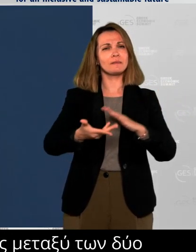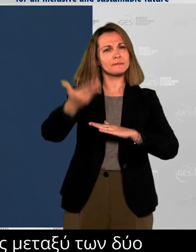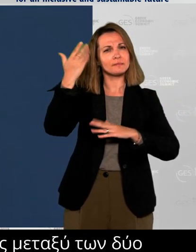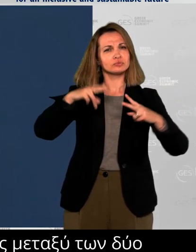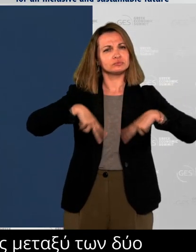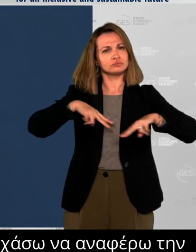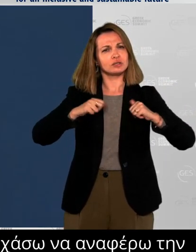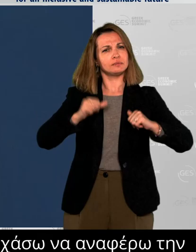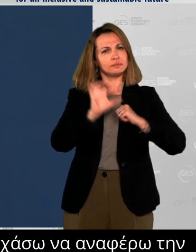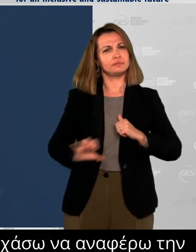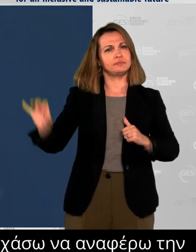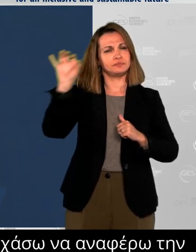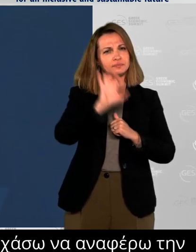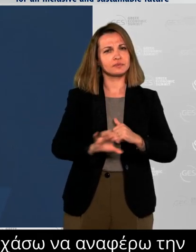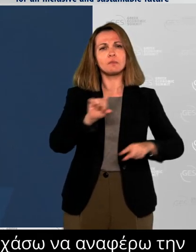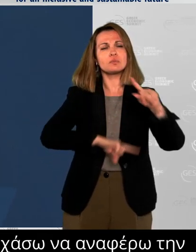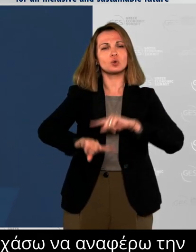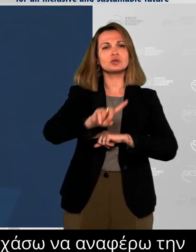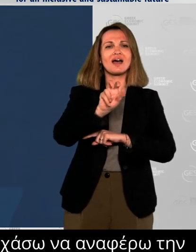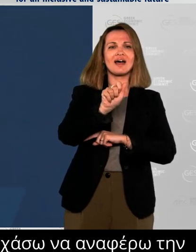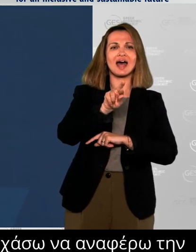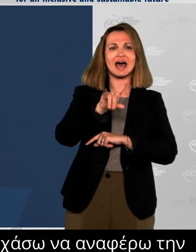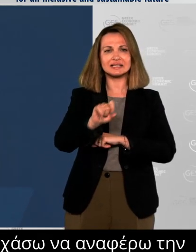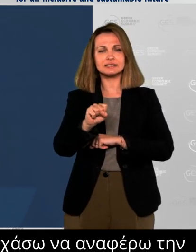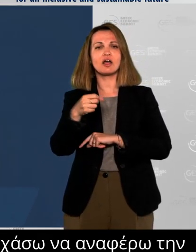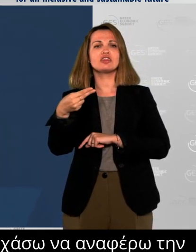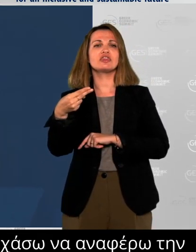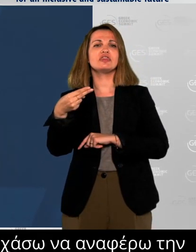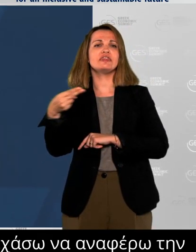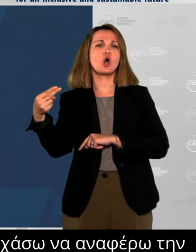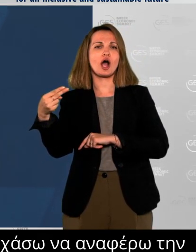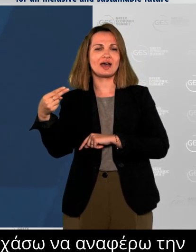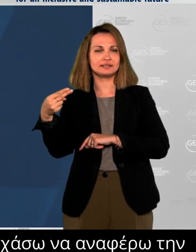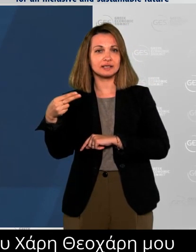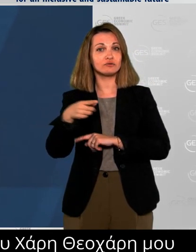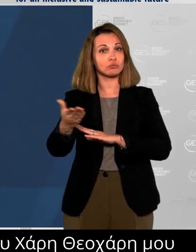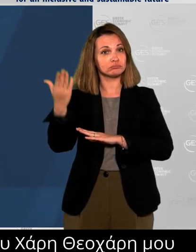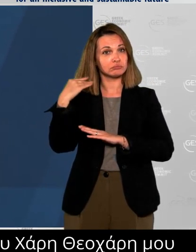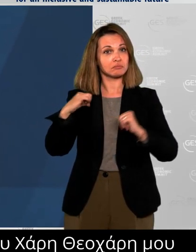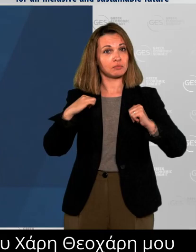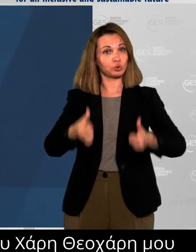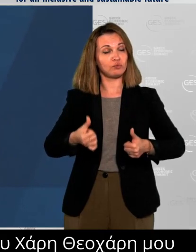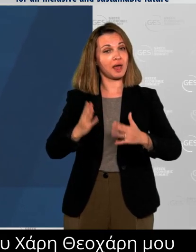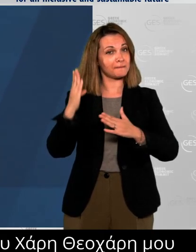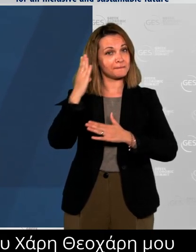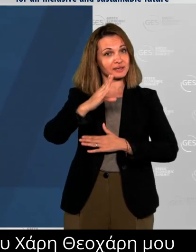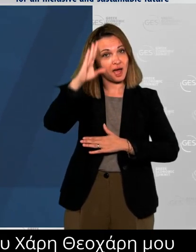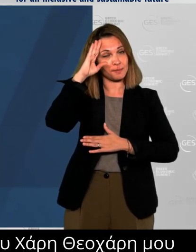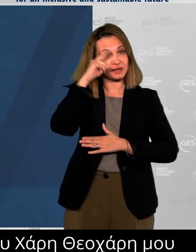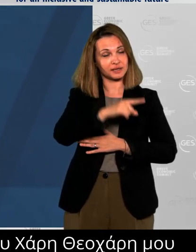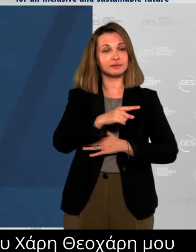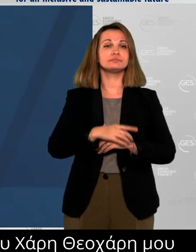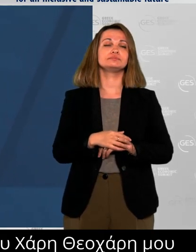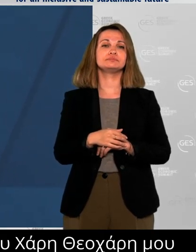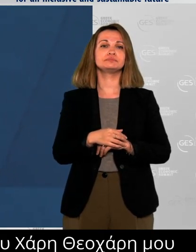who took the initial initiative last spring to travel to the United States, and have leading personal engagement